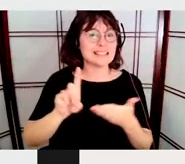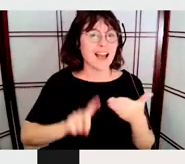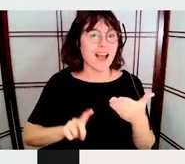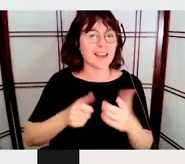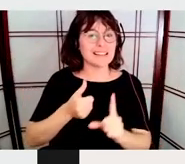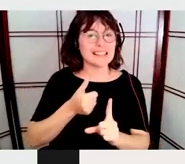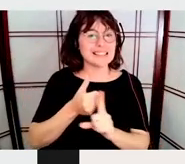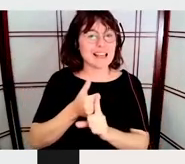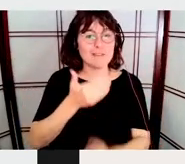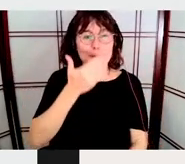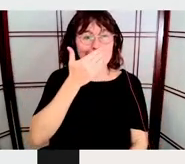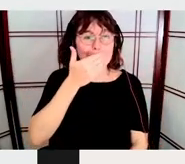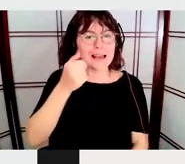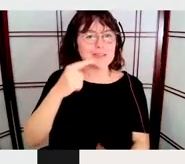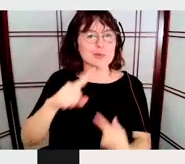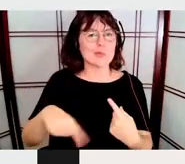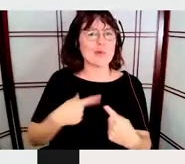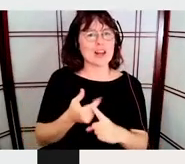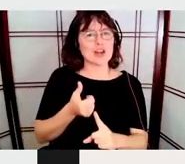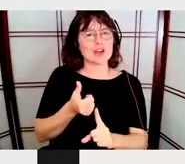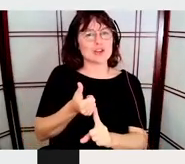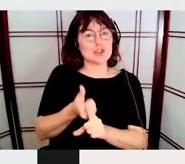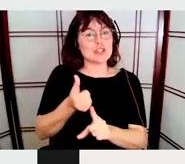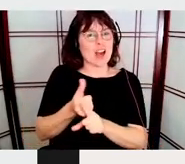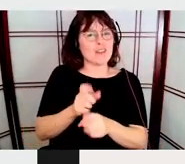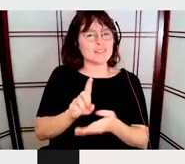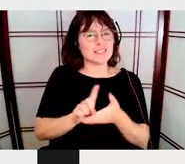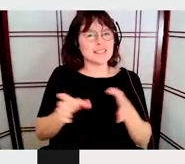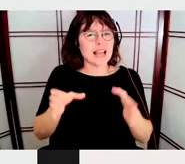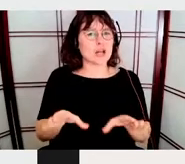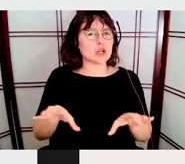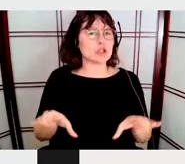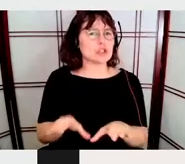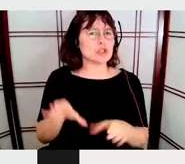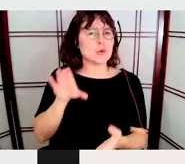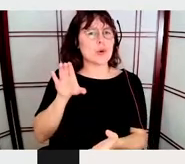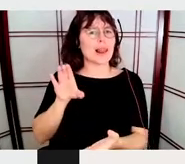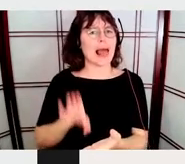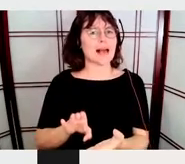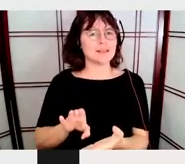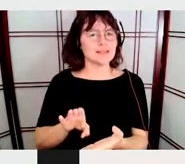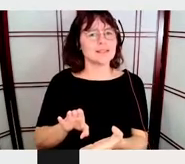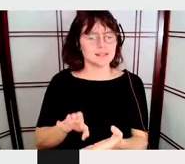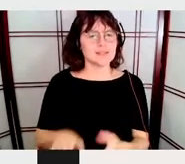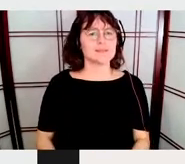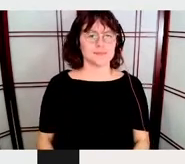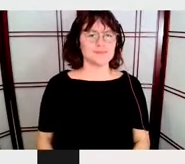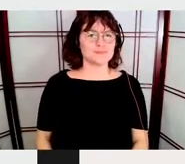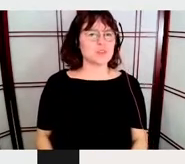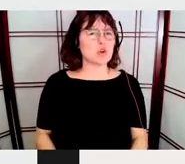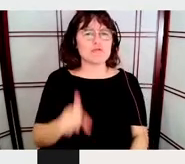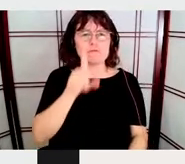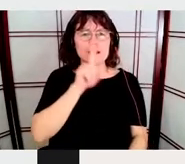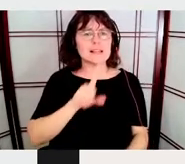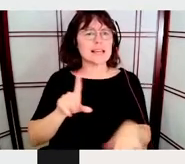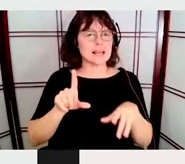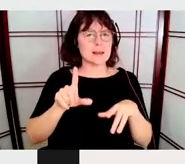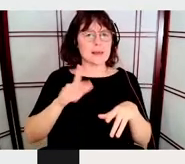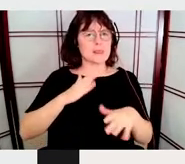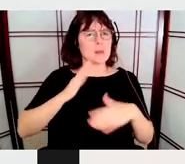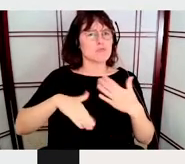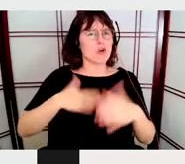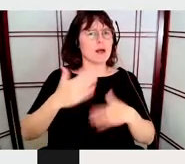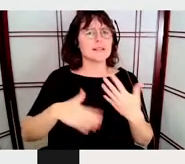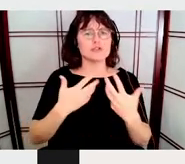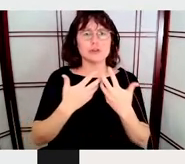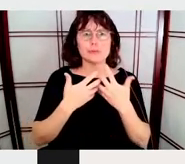less. And this is the clear example where the system just made up himself. And I was like an operator